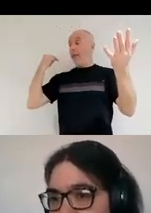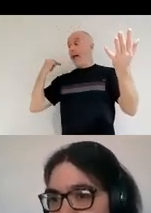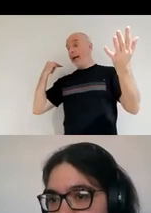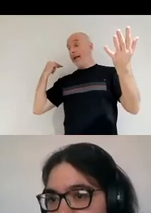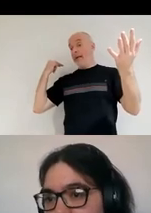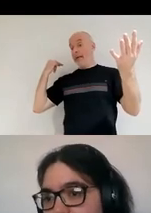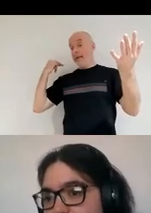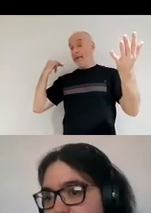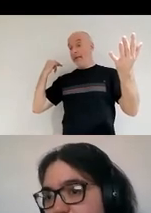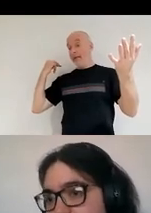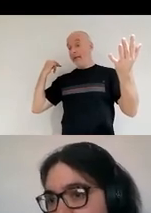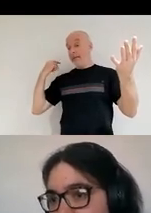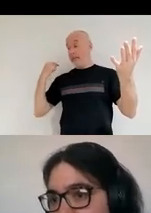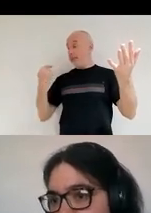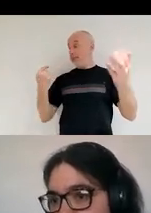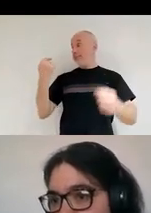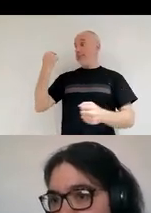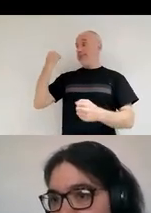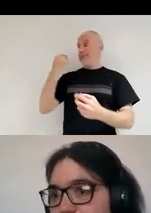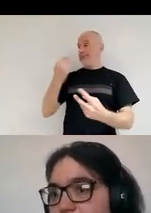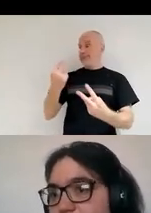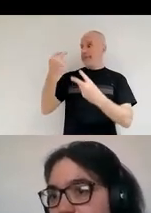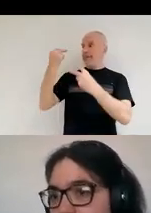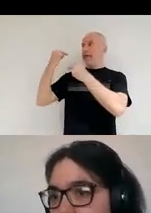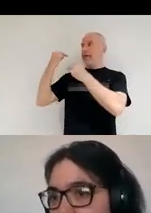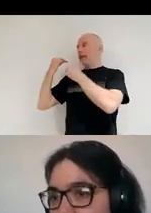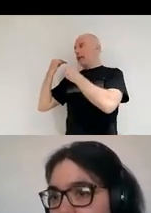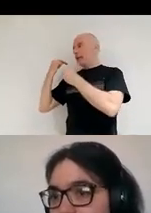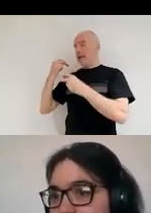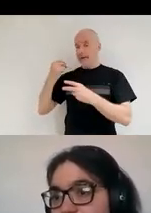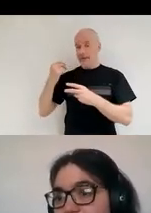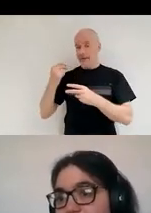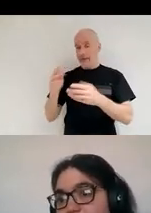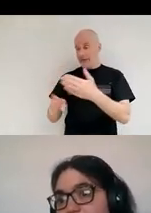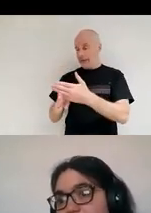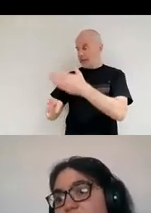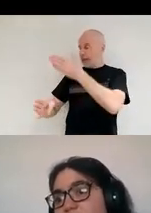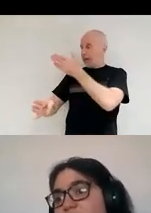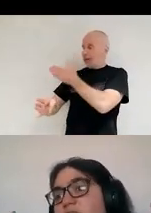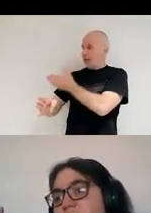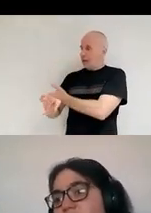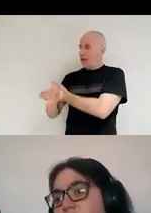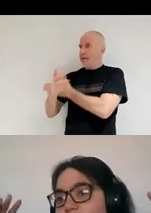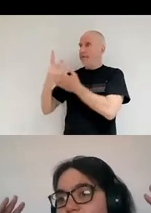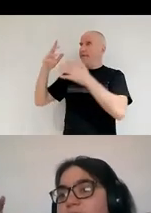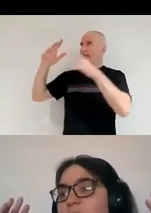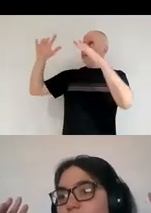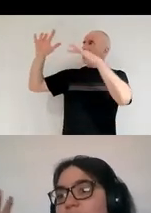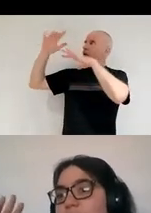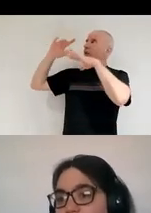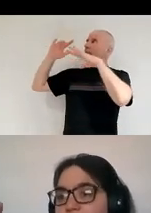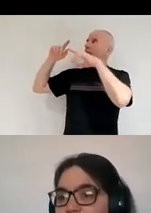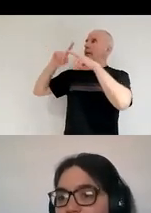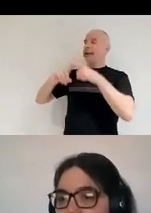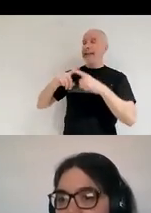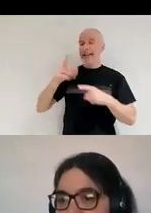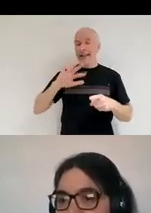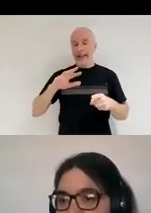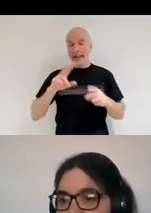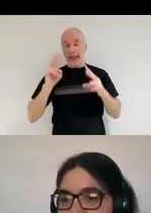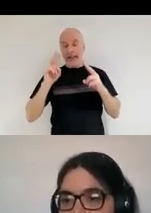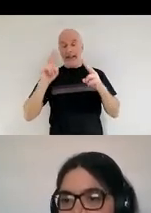the universe, the, the, you know, the earlier of the universe wants to see, you need to see those really, really bright